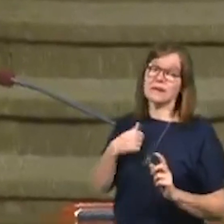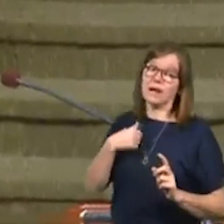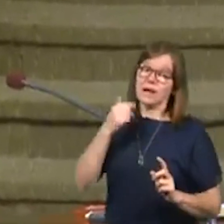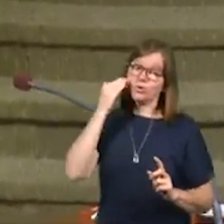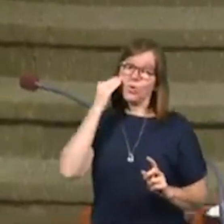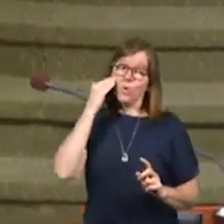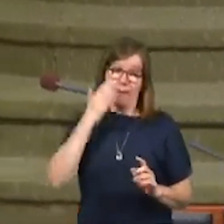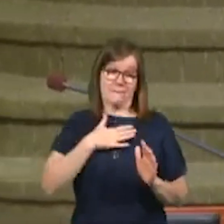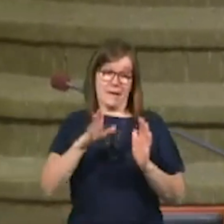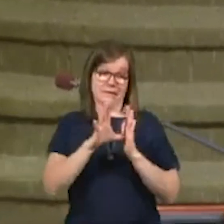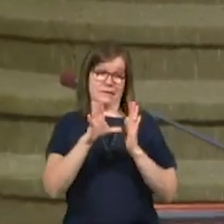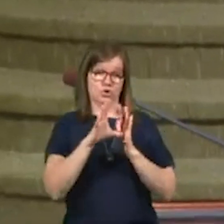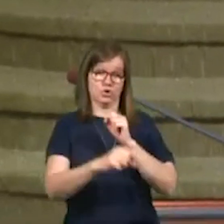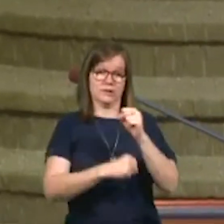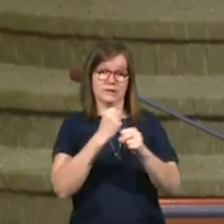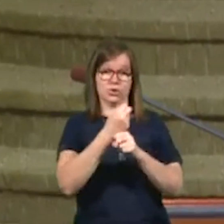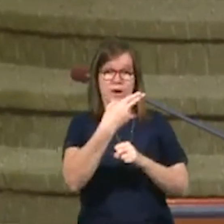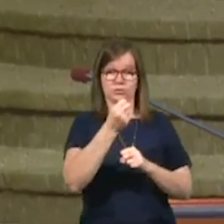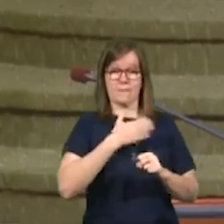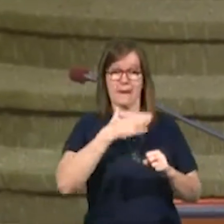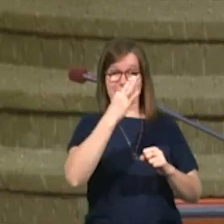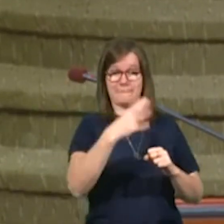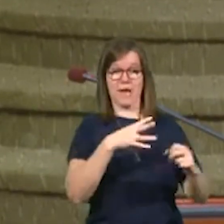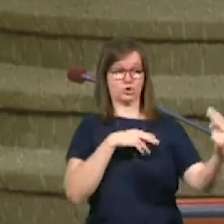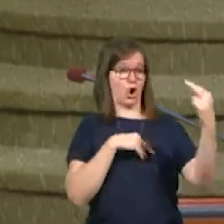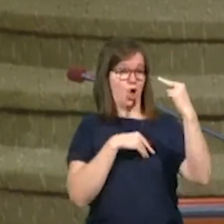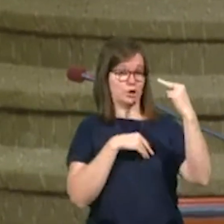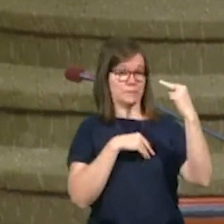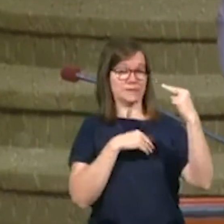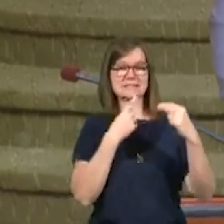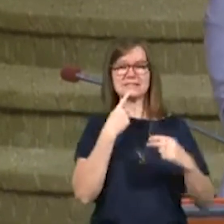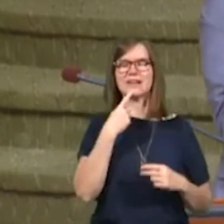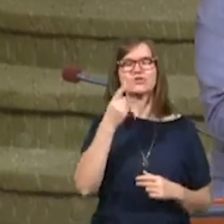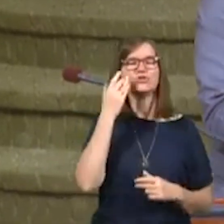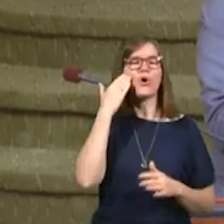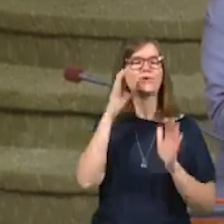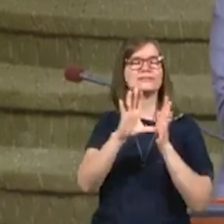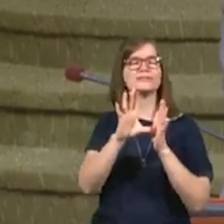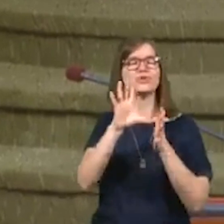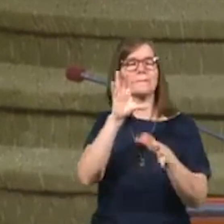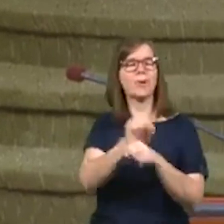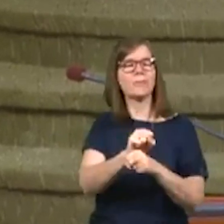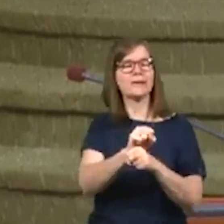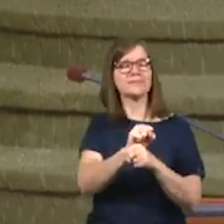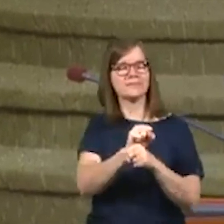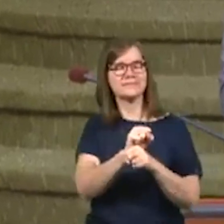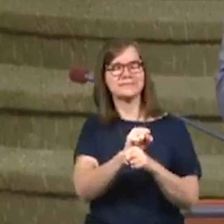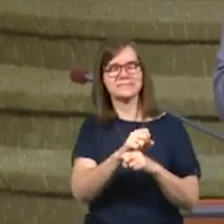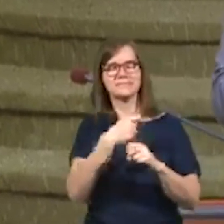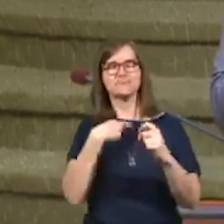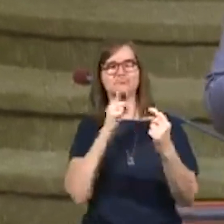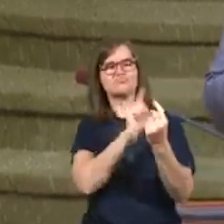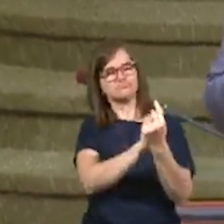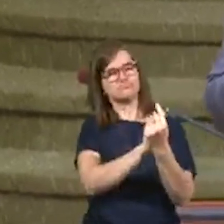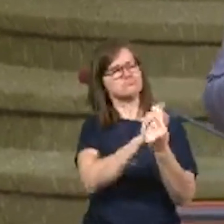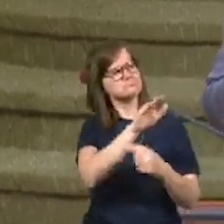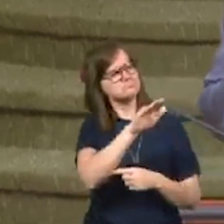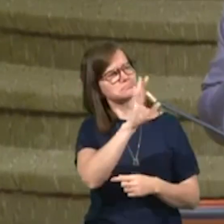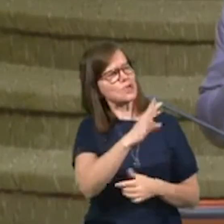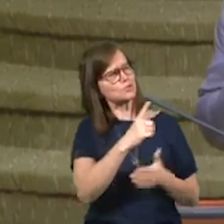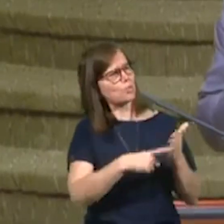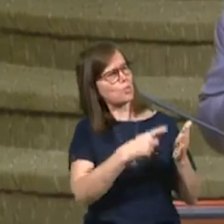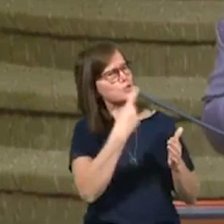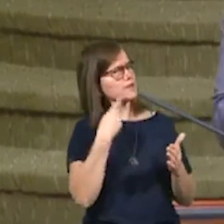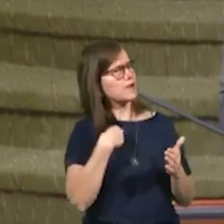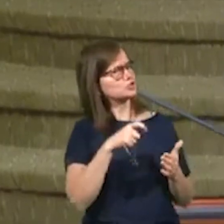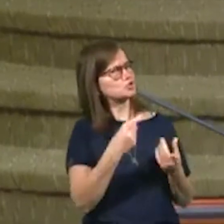this. My senior year in high school, my pastor looked at me and this is what he said. You know how you go for a senior appointment? I went to my pastor. I said, pastor, what do you think